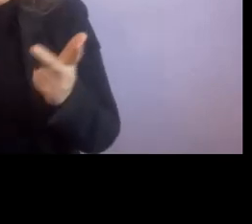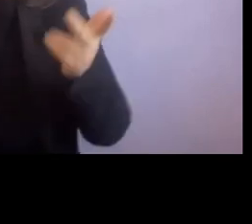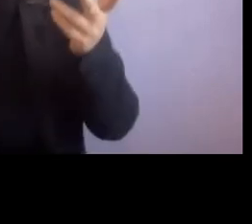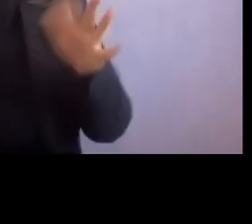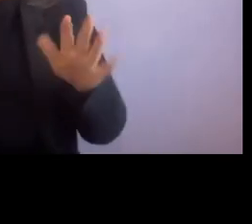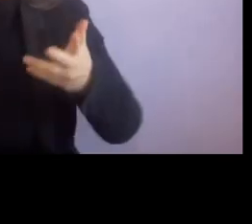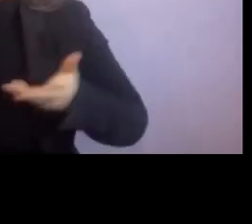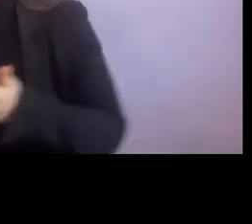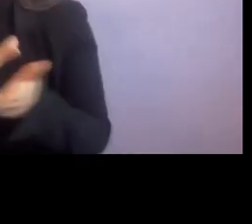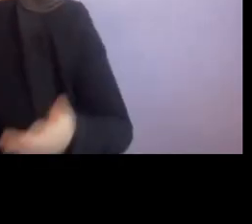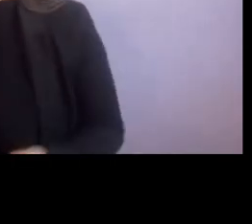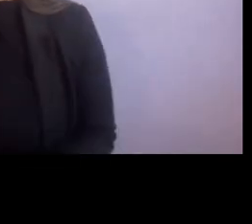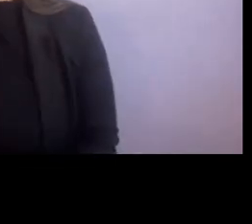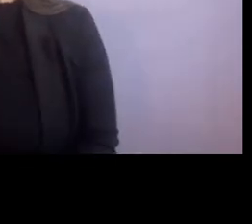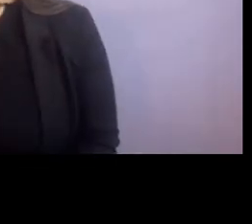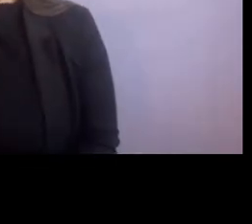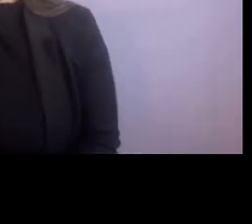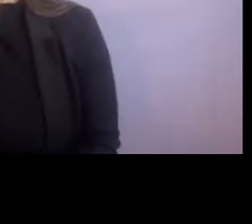about it